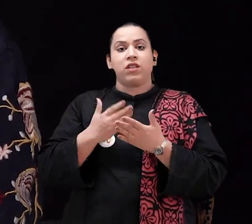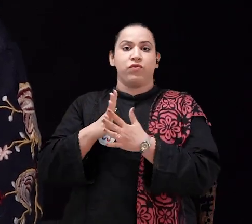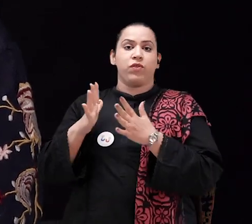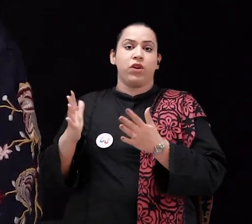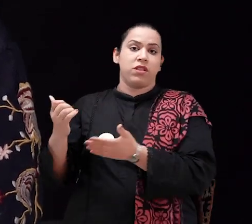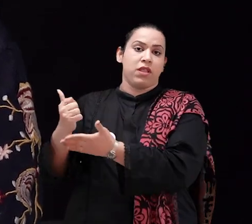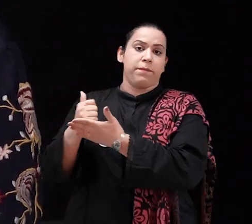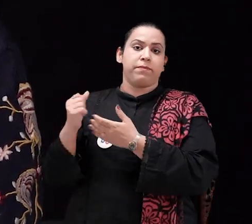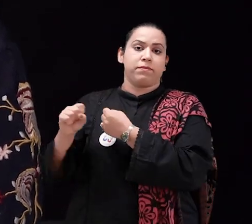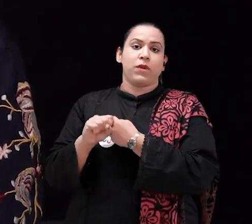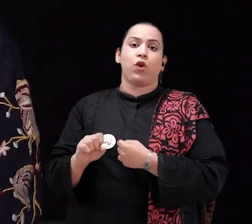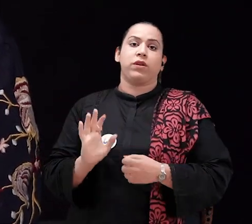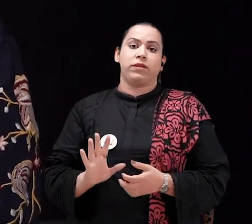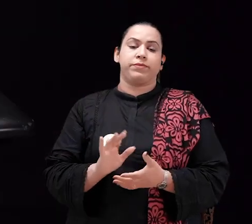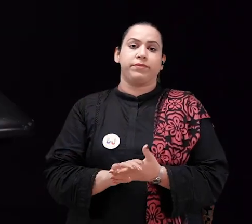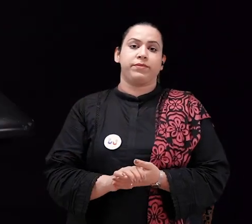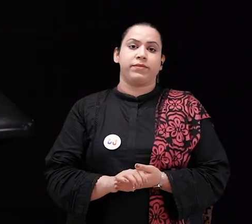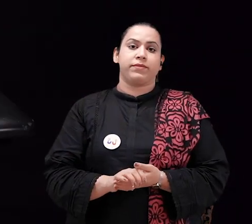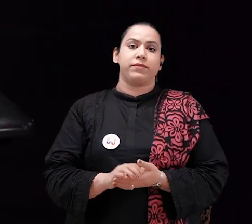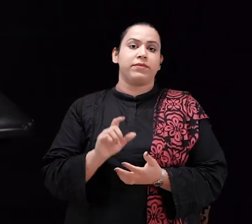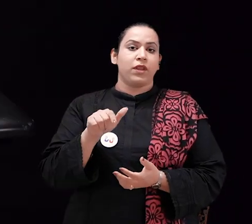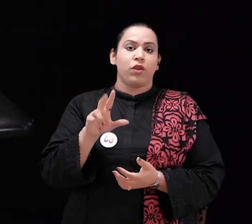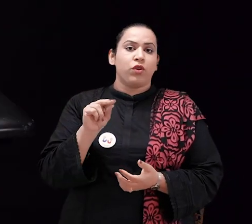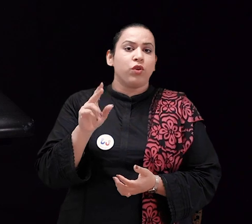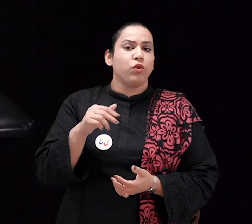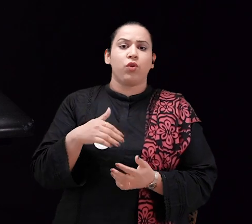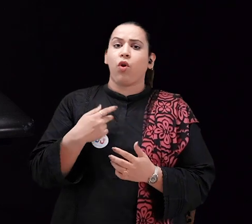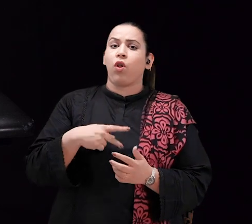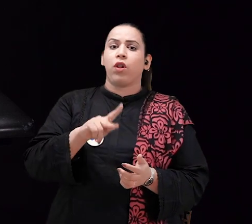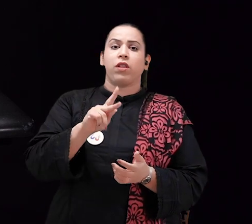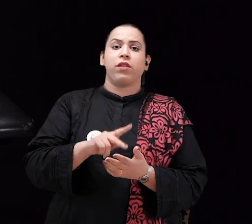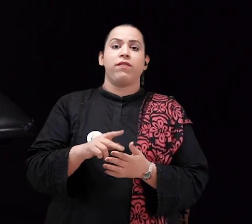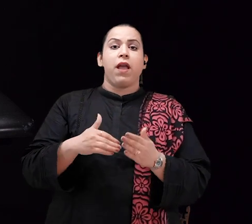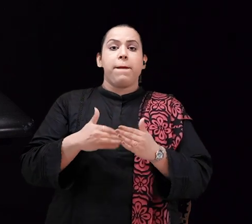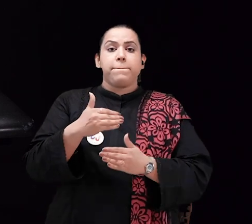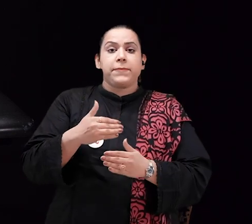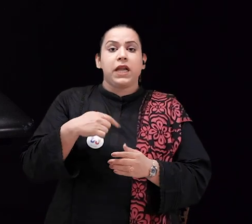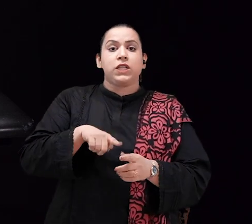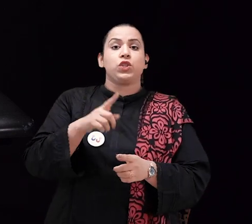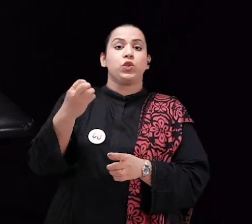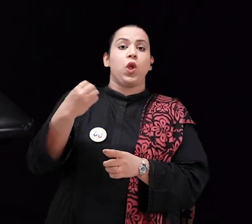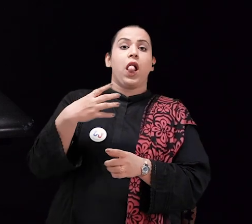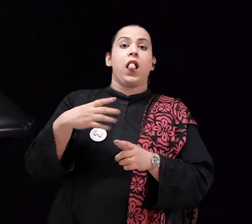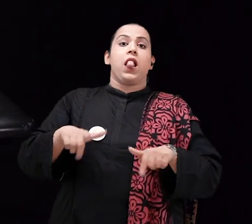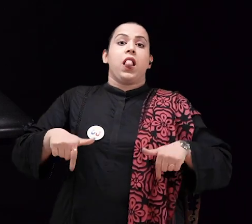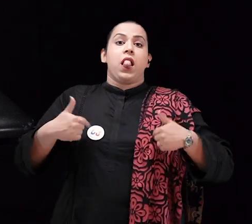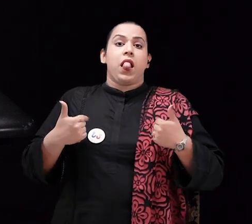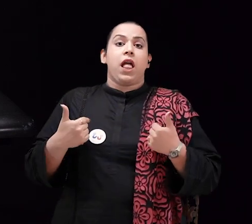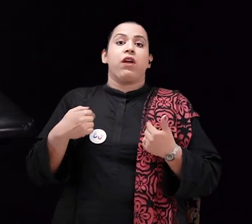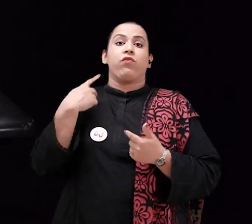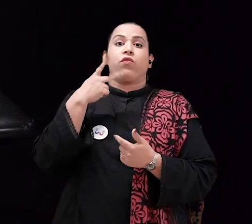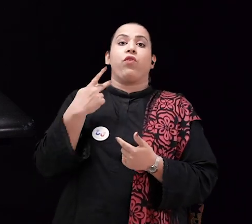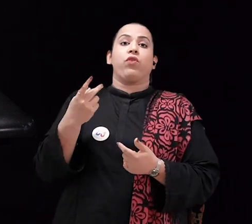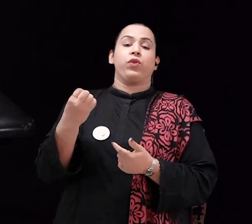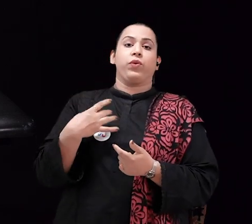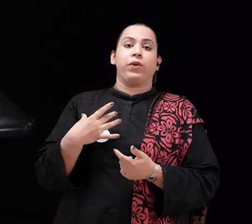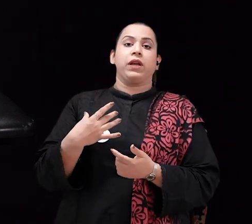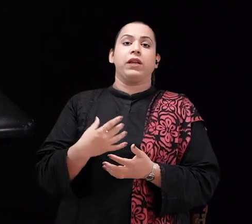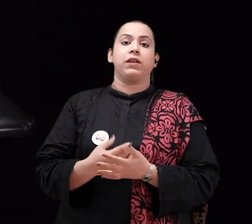friends to thank for that. We're always being told that life is what you make of it and